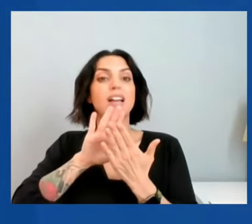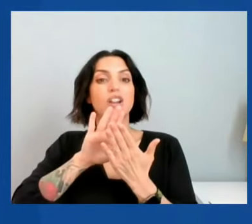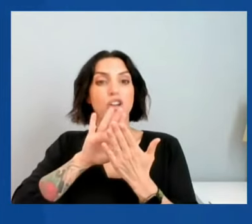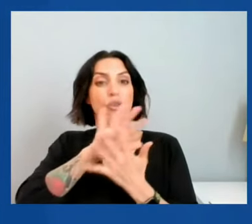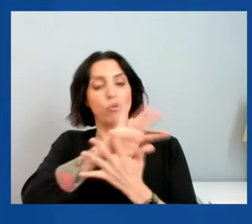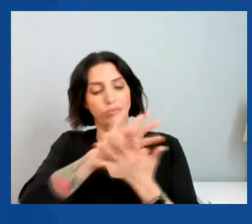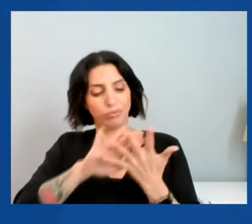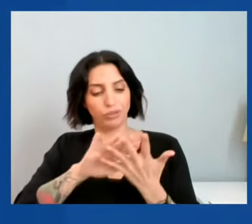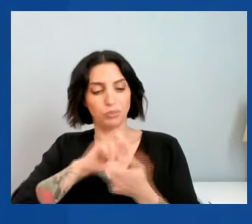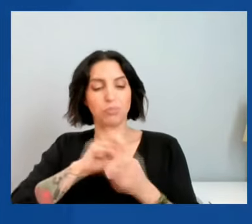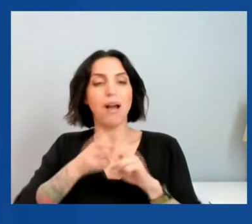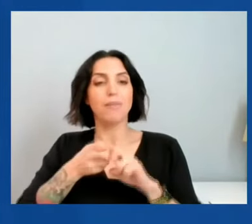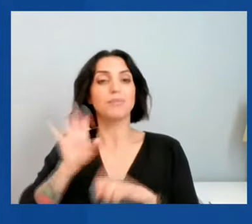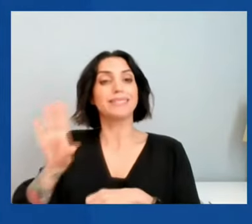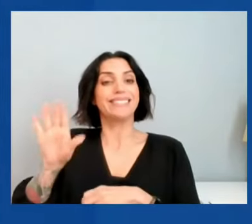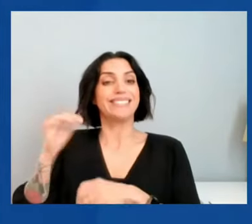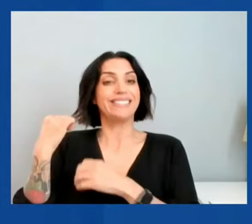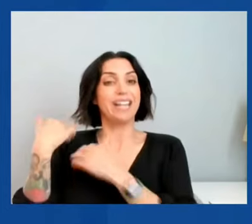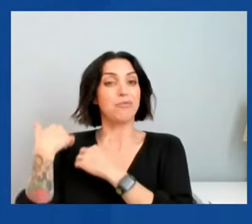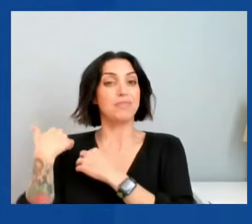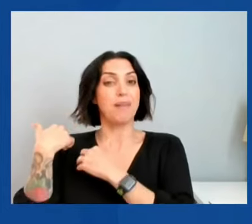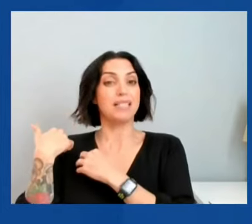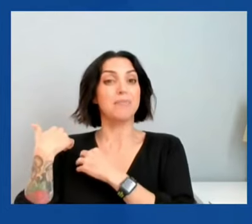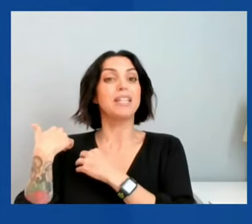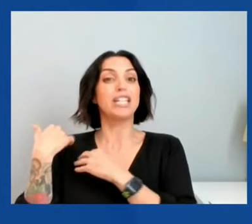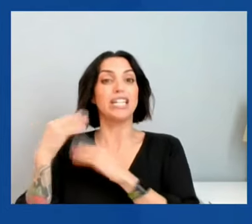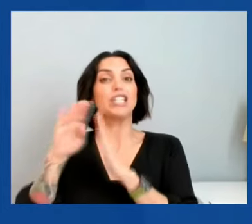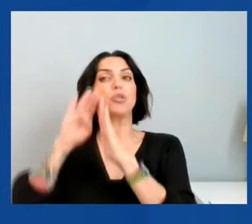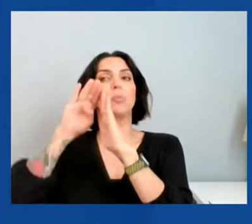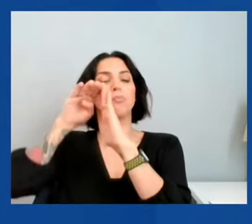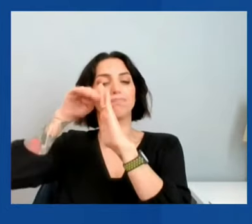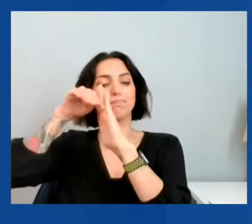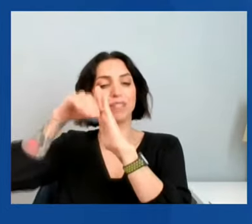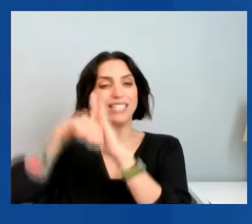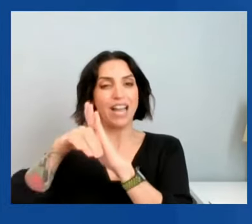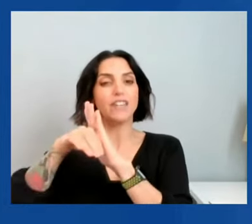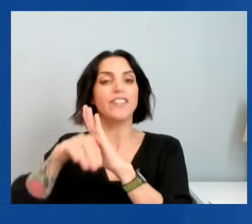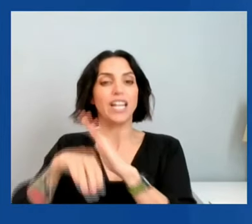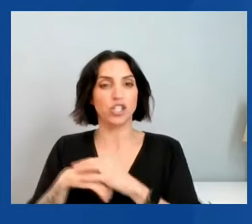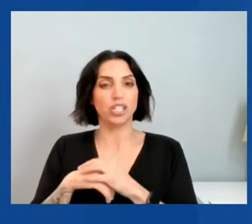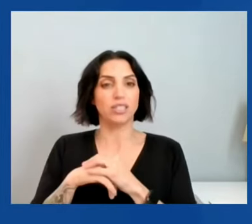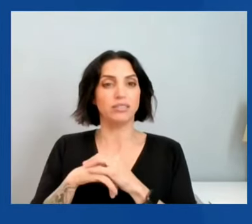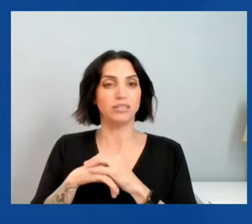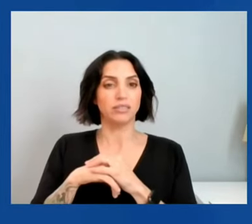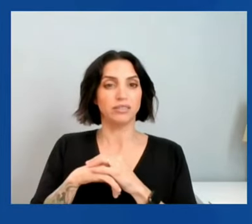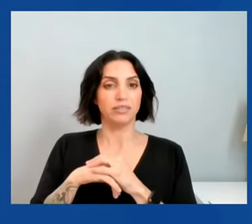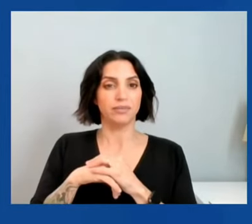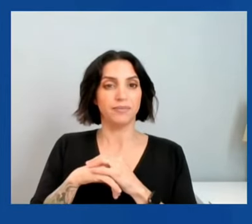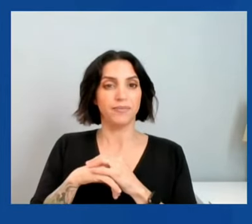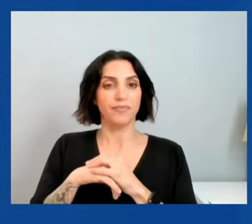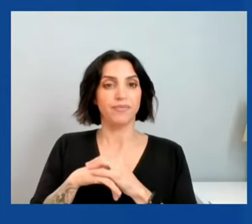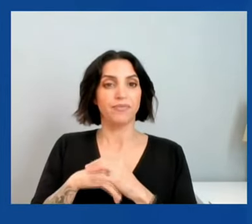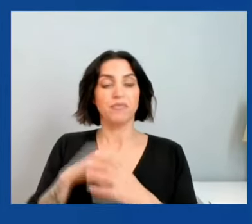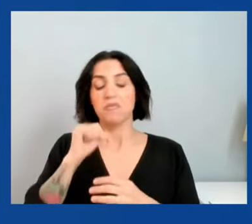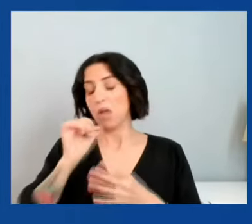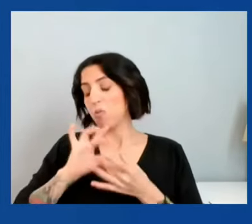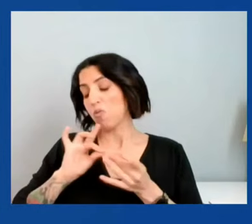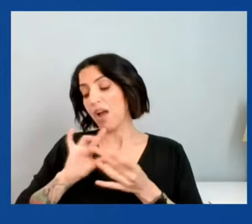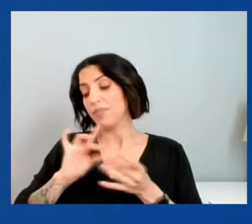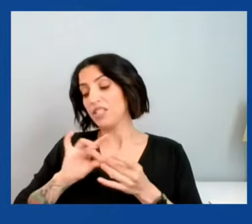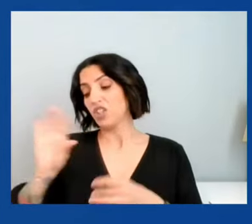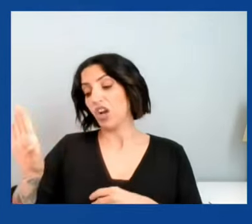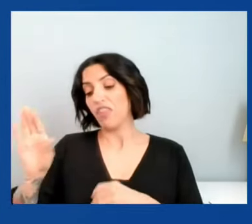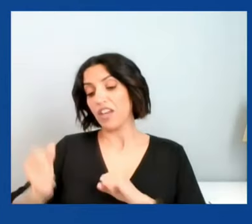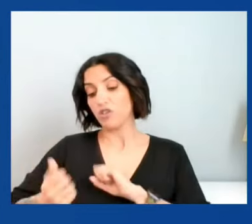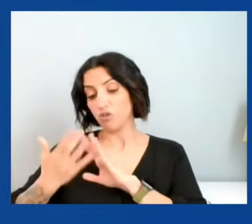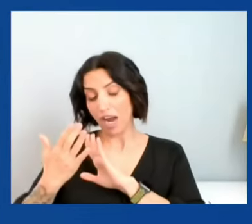their job to bring inflation down. I won't comment on the strategy that they're going to use.